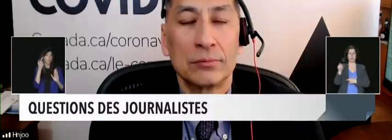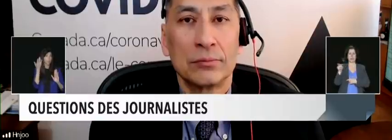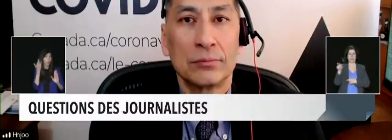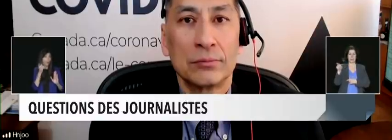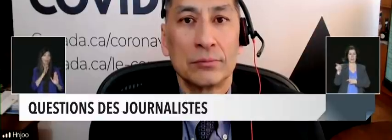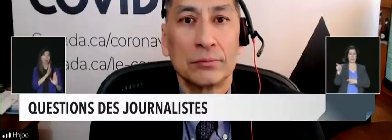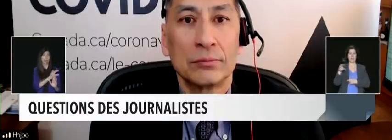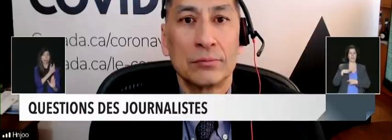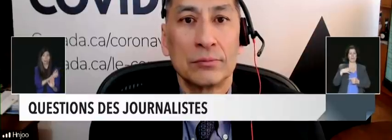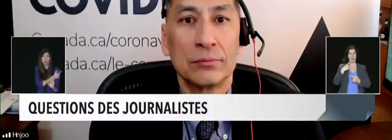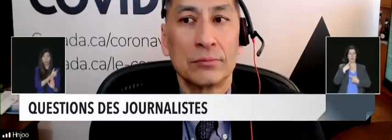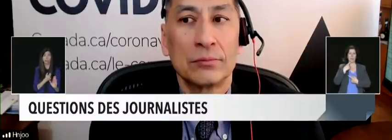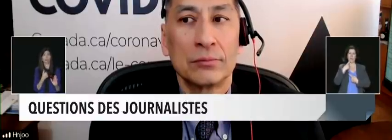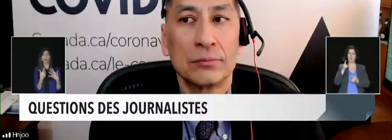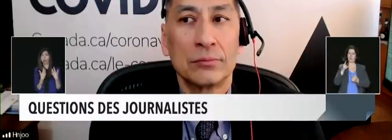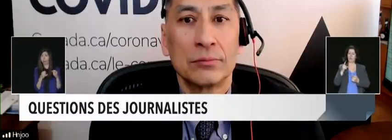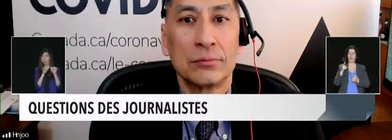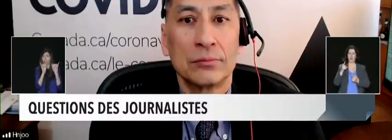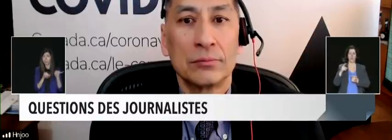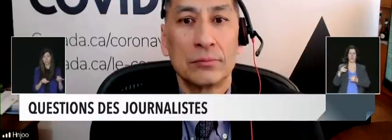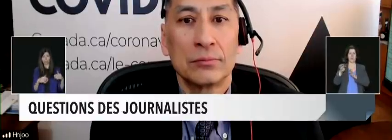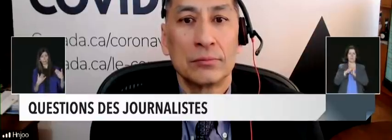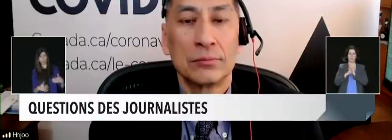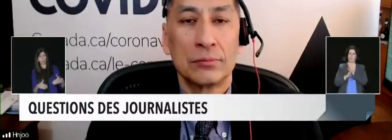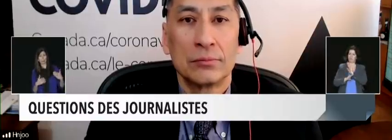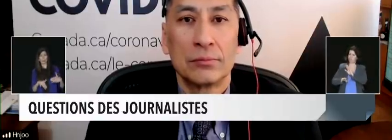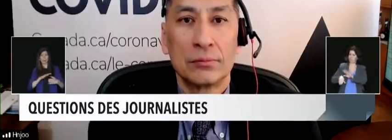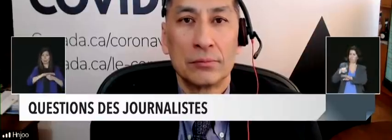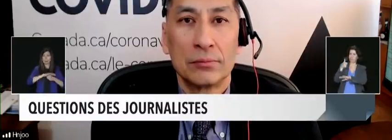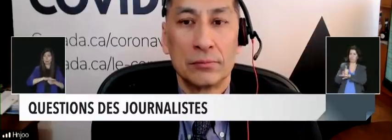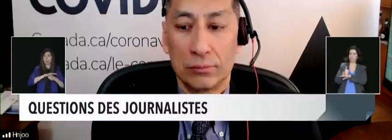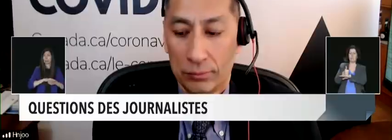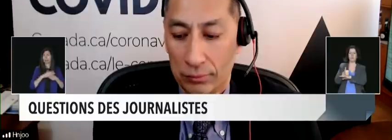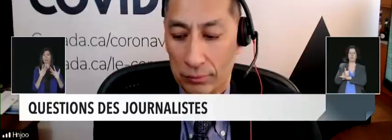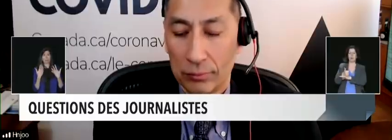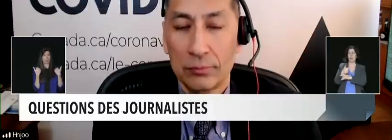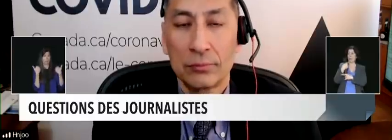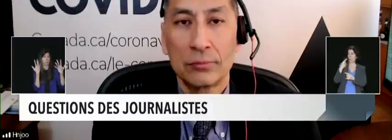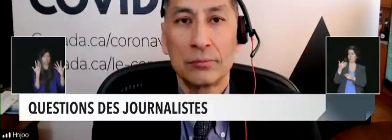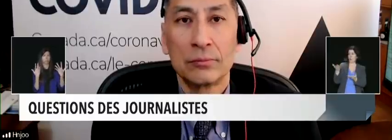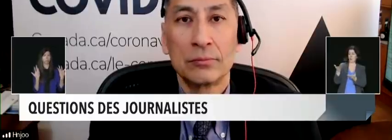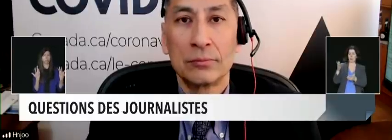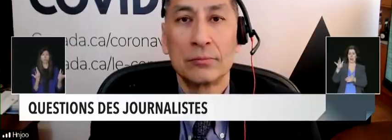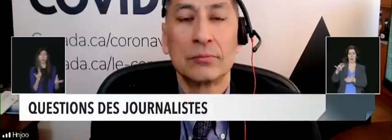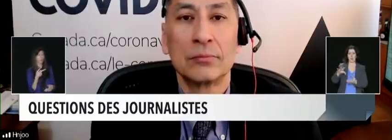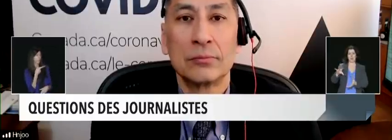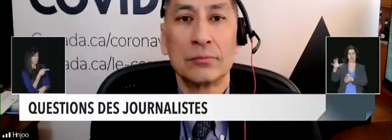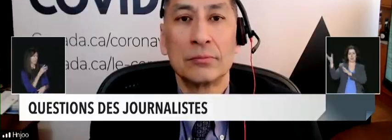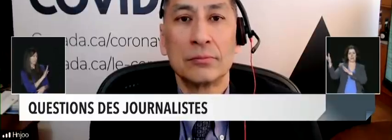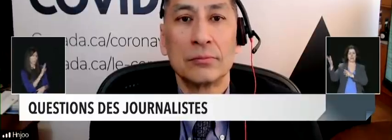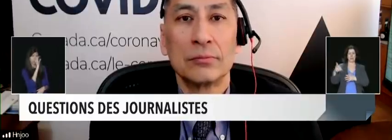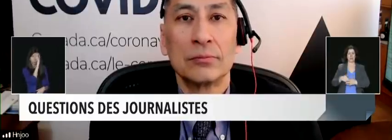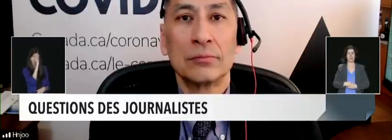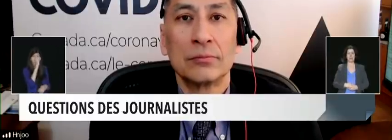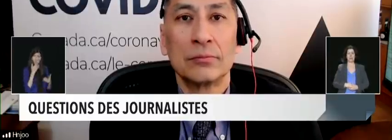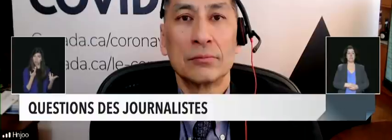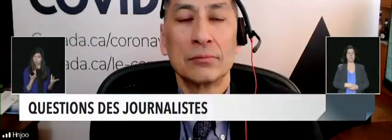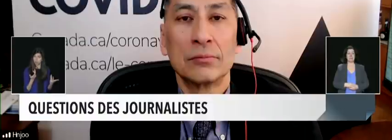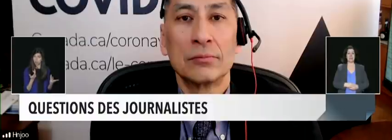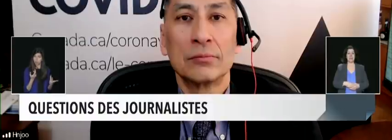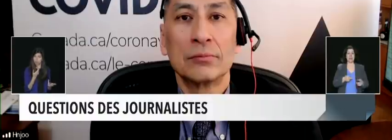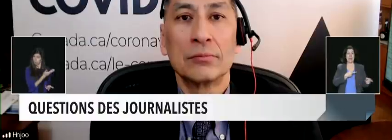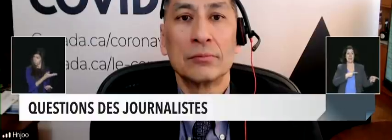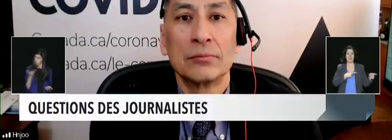approaching a crisis, I want to know, in practical terms, what do provinces have to prepare for when they look at the